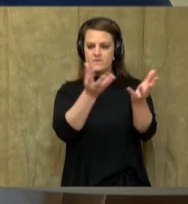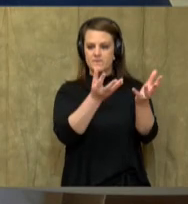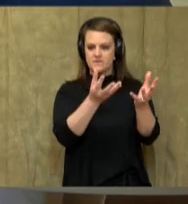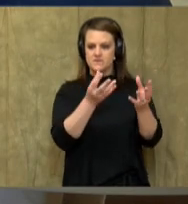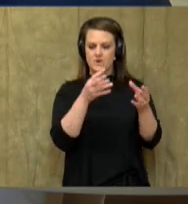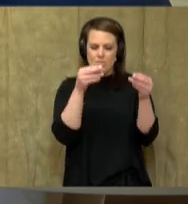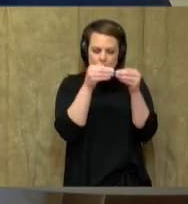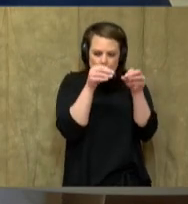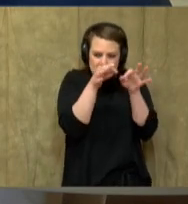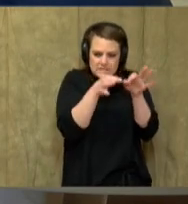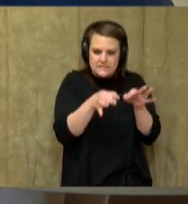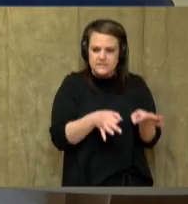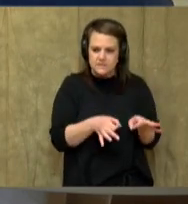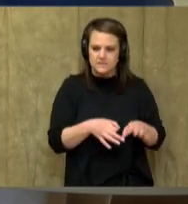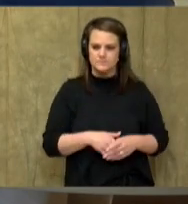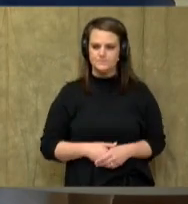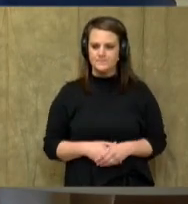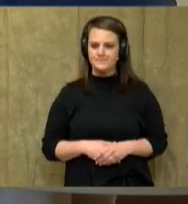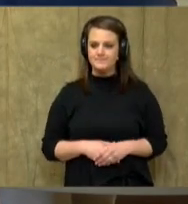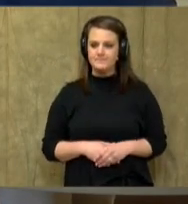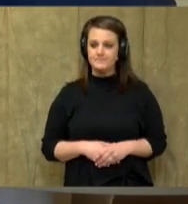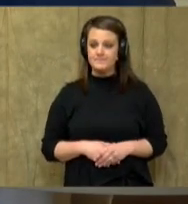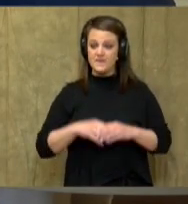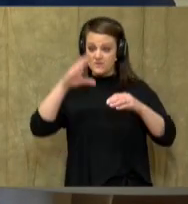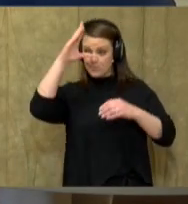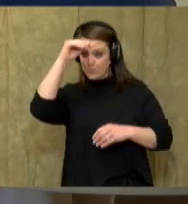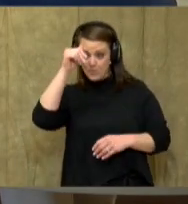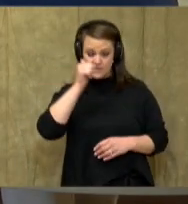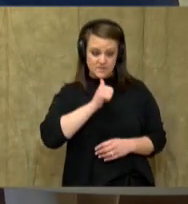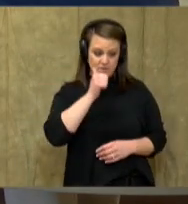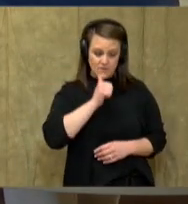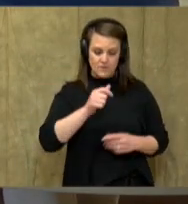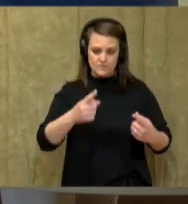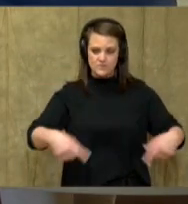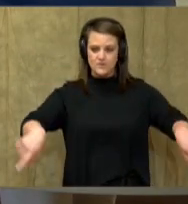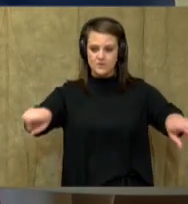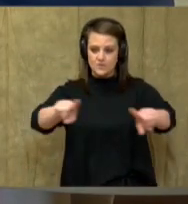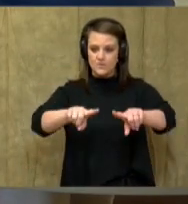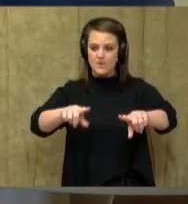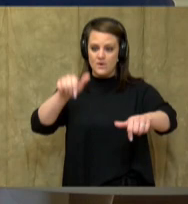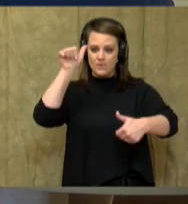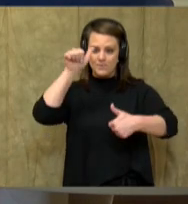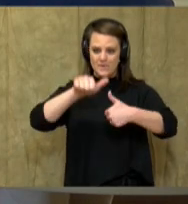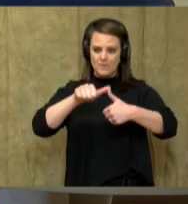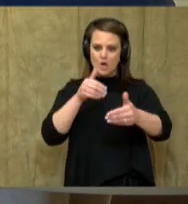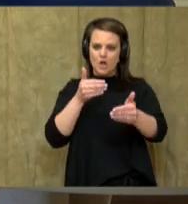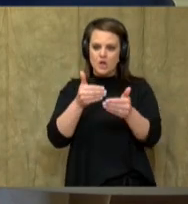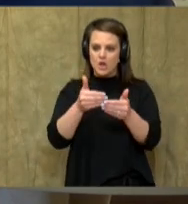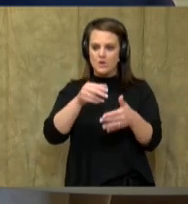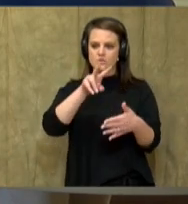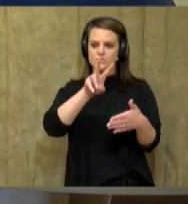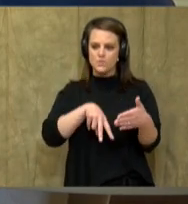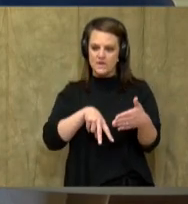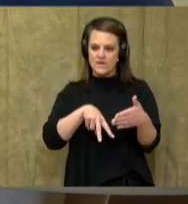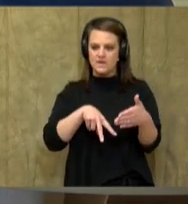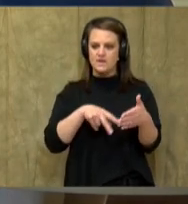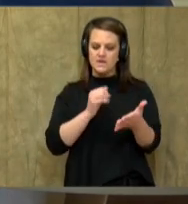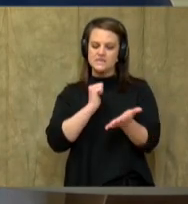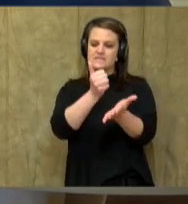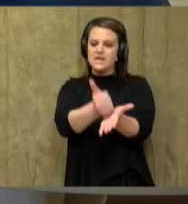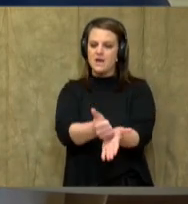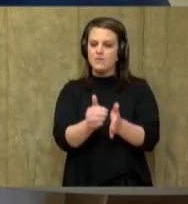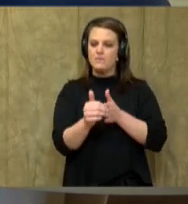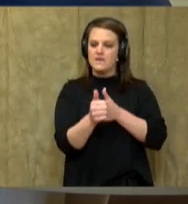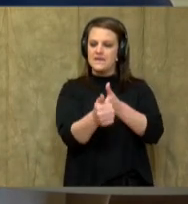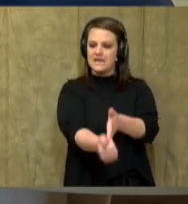a little bit more detail oriented. So, boys and girls, remember that. This close reading is to guide our reading so that we